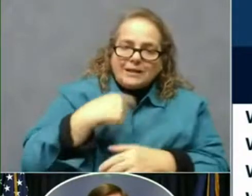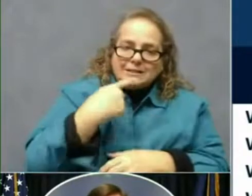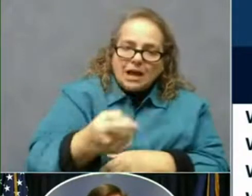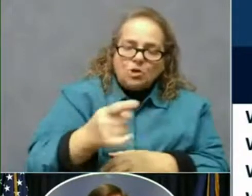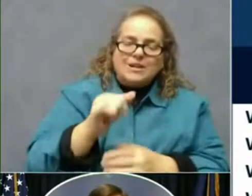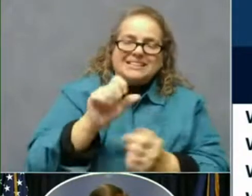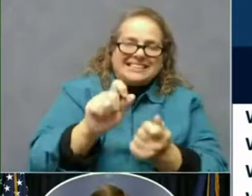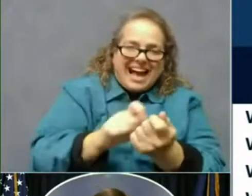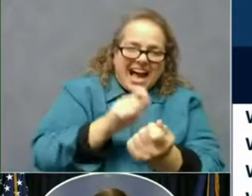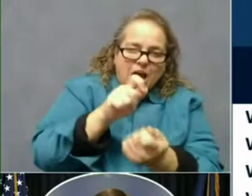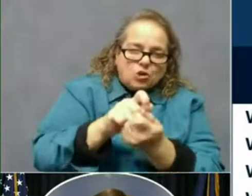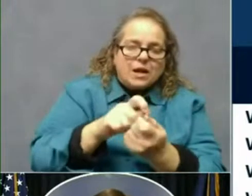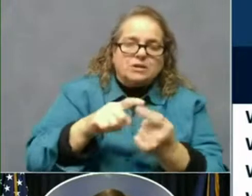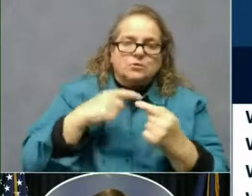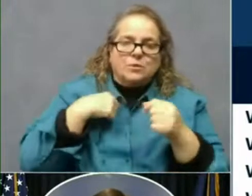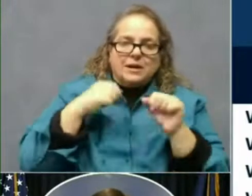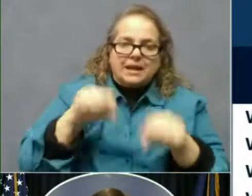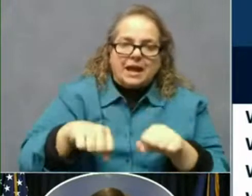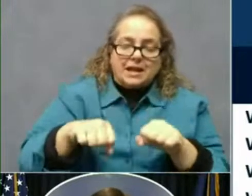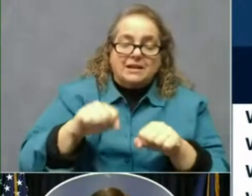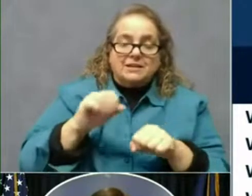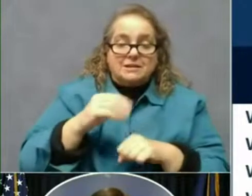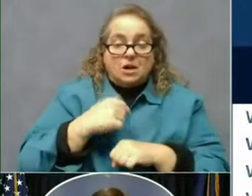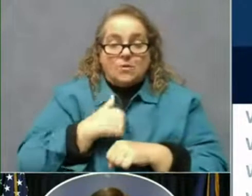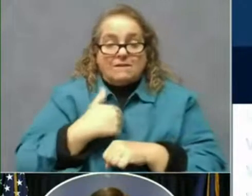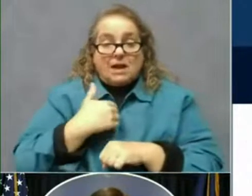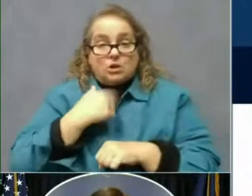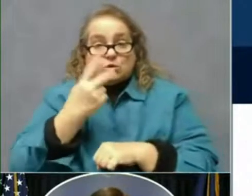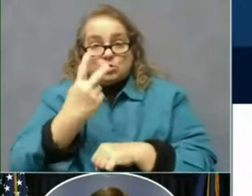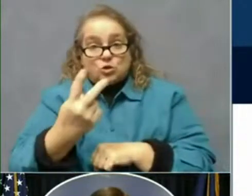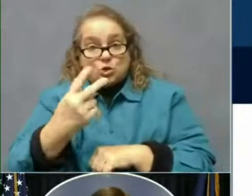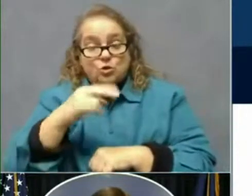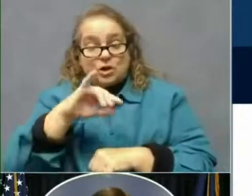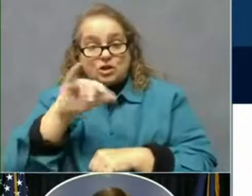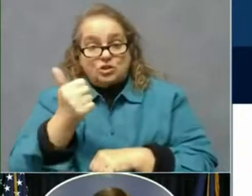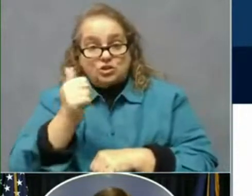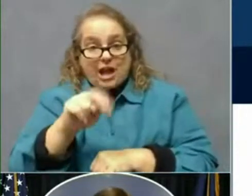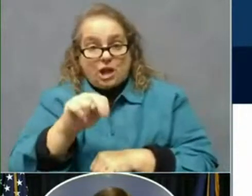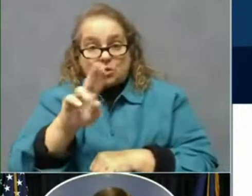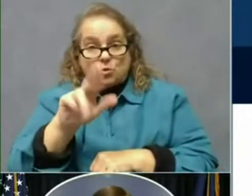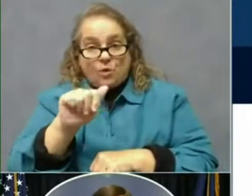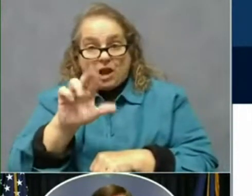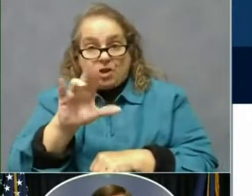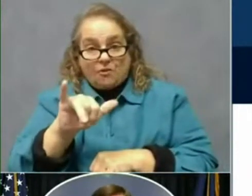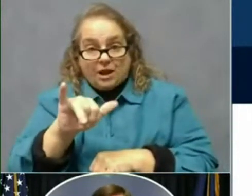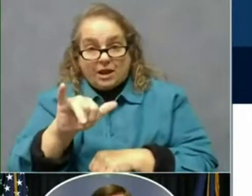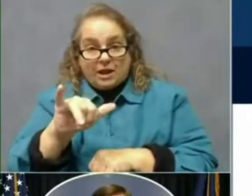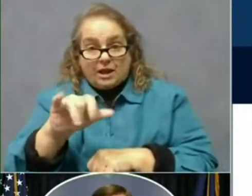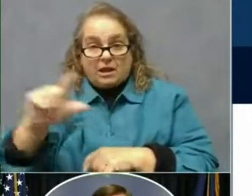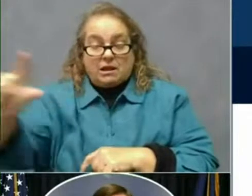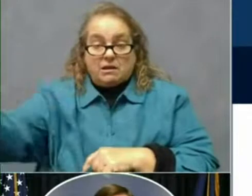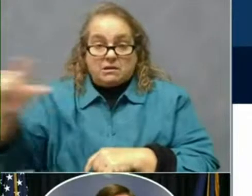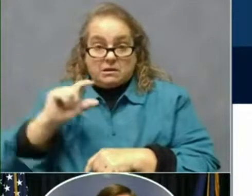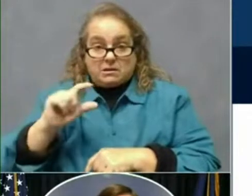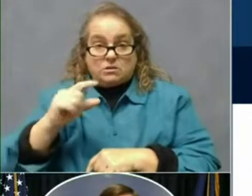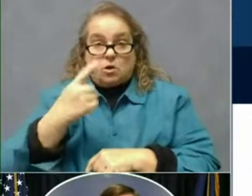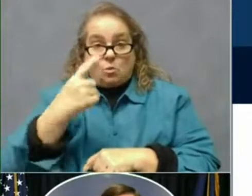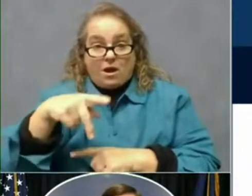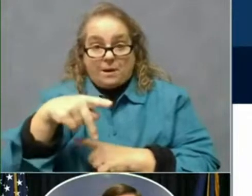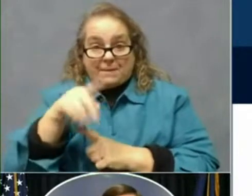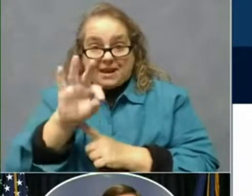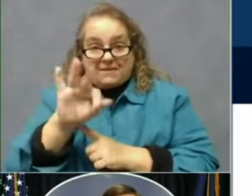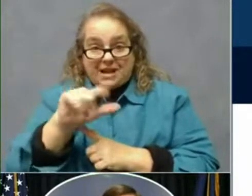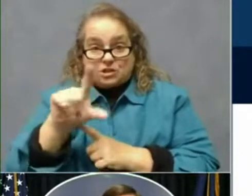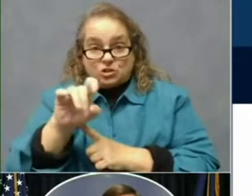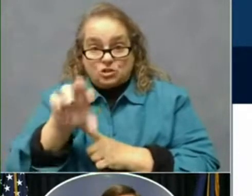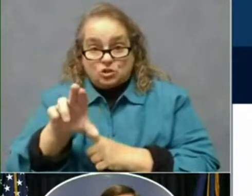as we can get it. So we have had two January allocations as well. One from Pfizer, the vast majority of this is going to